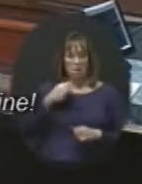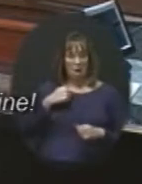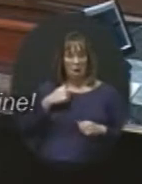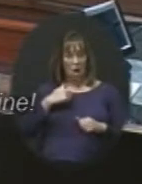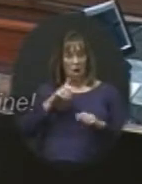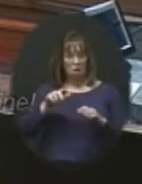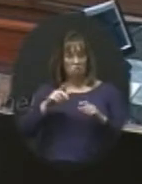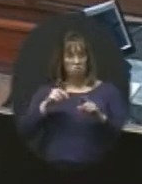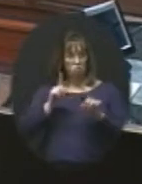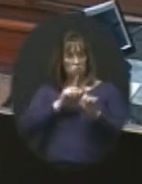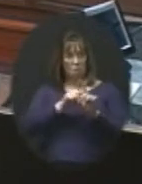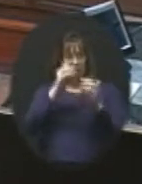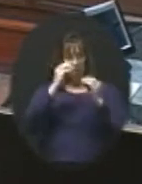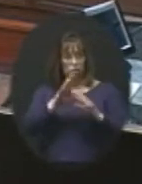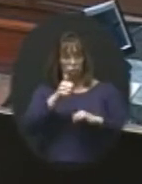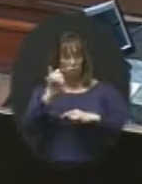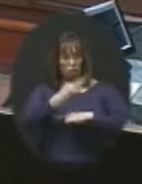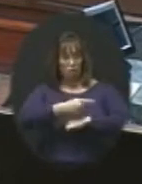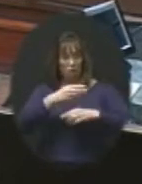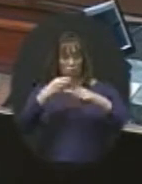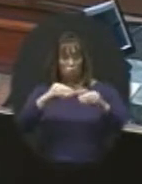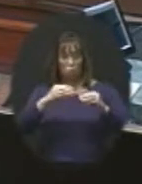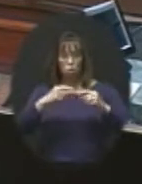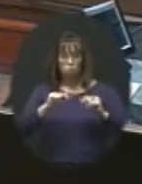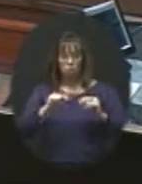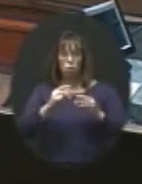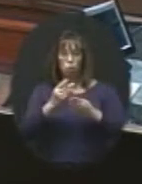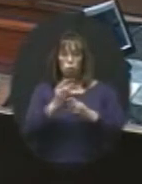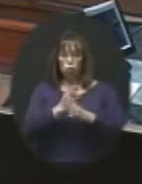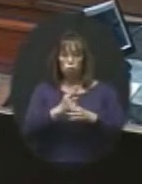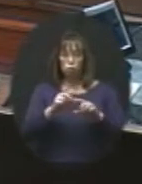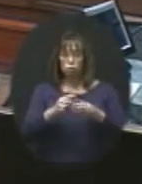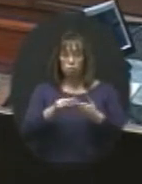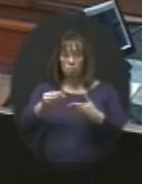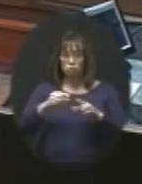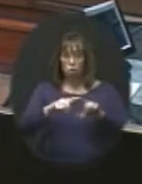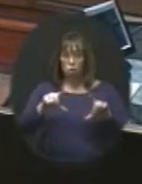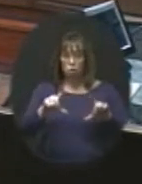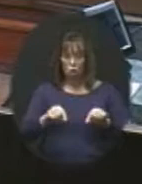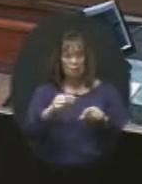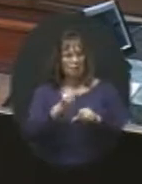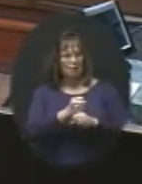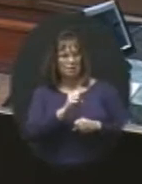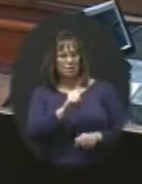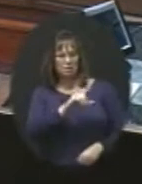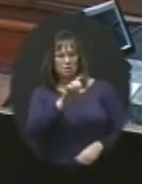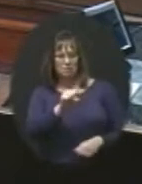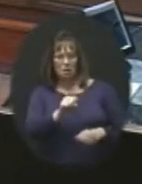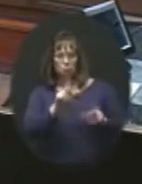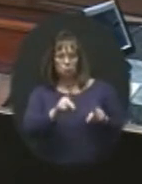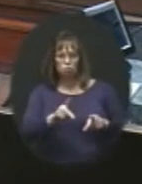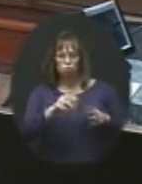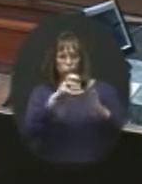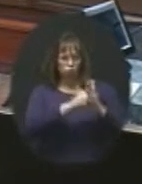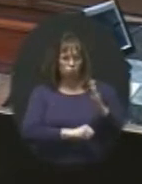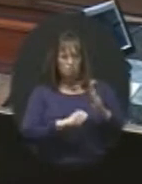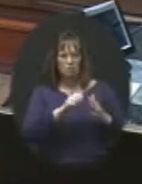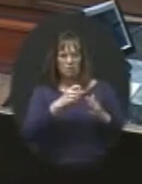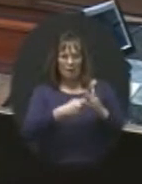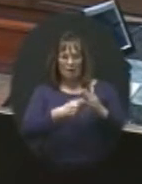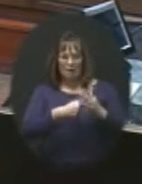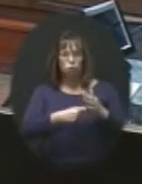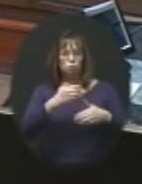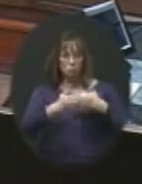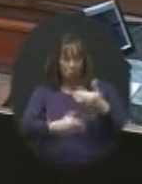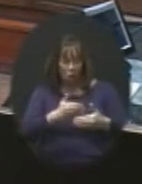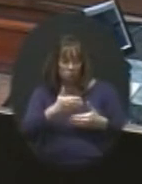behind a teacher the other day at a store who was trying to use their purchasing card and getting the salesperson to take that sales tax off was quite